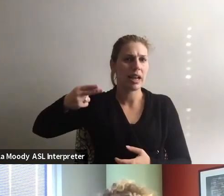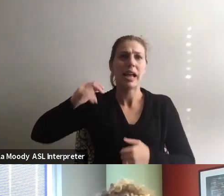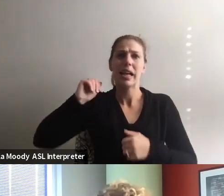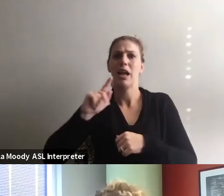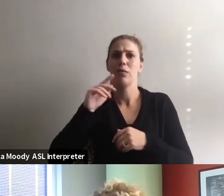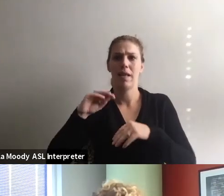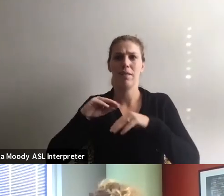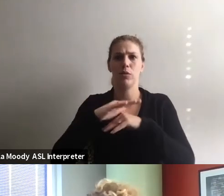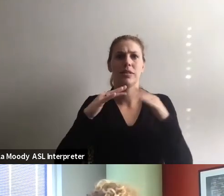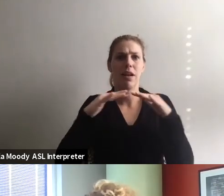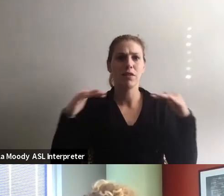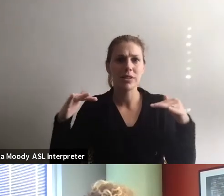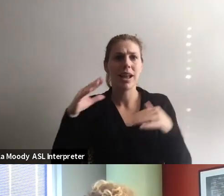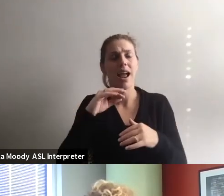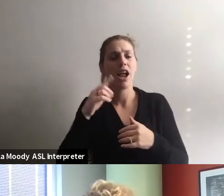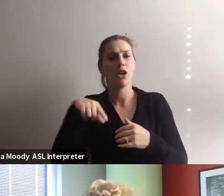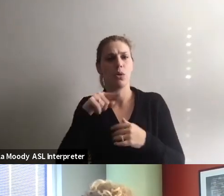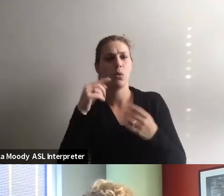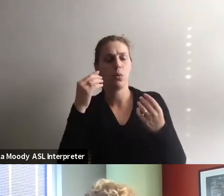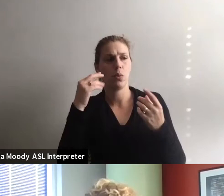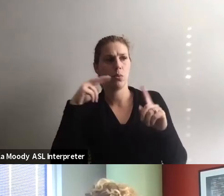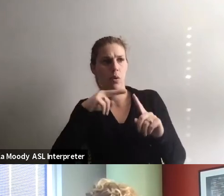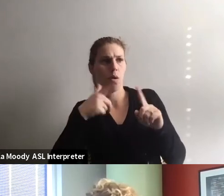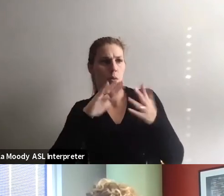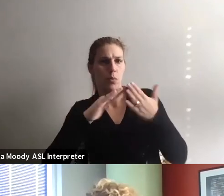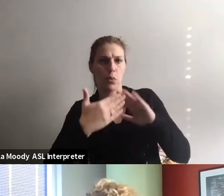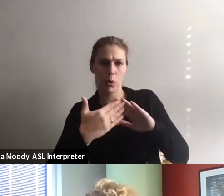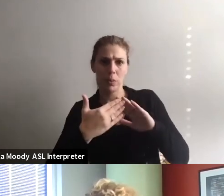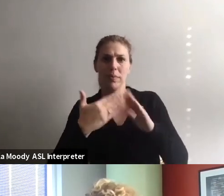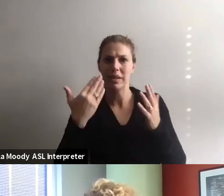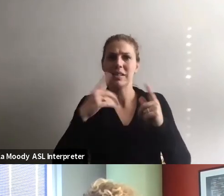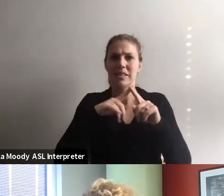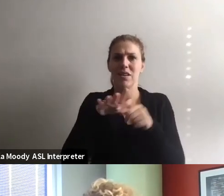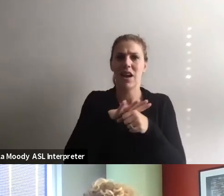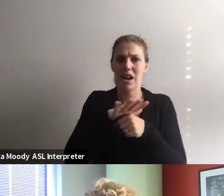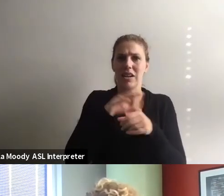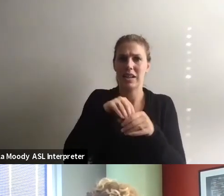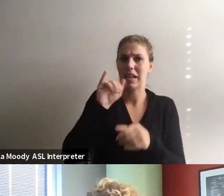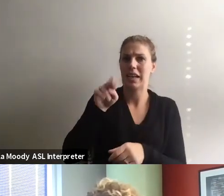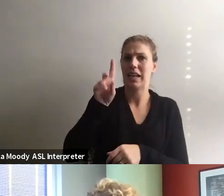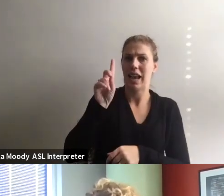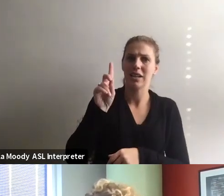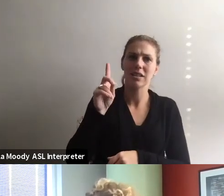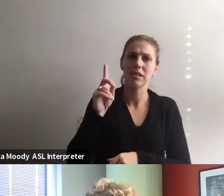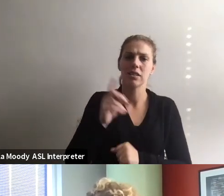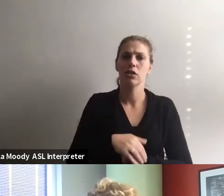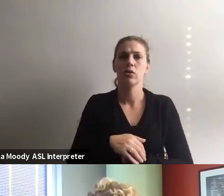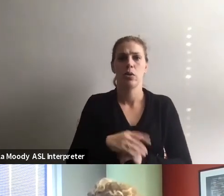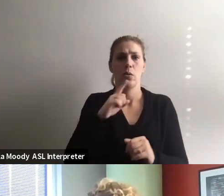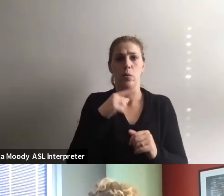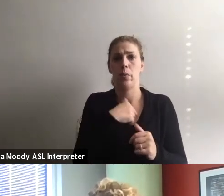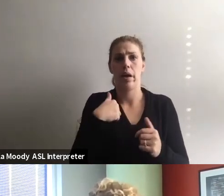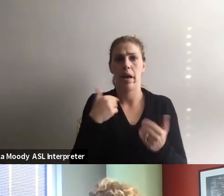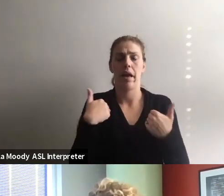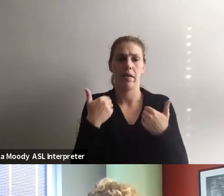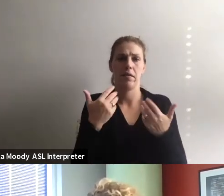diversity. And it also, I'm thinking about from a community perspective, certain areas of Indiana have a lot of Quaker